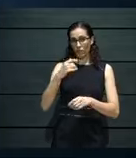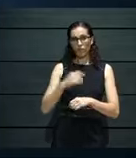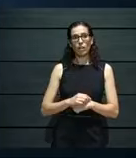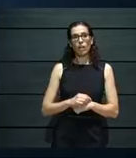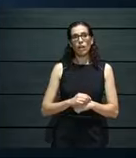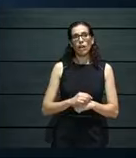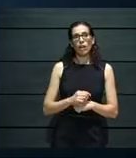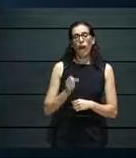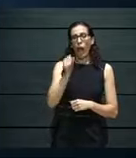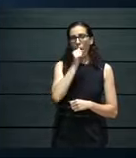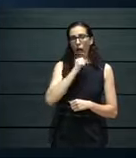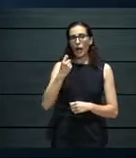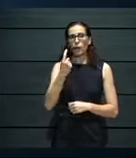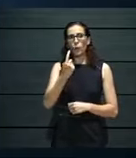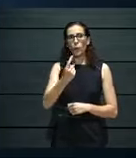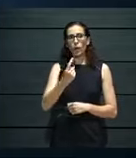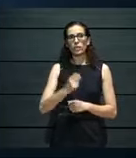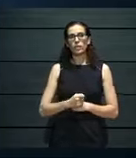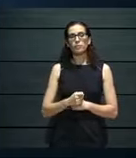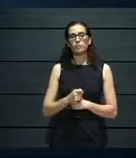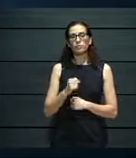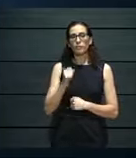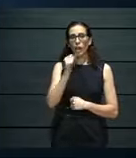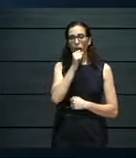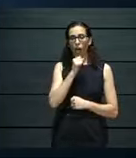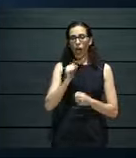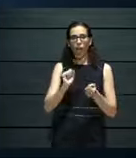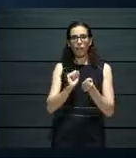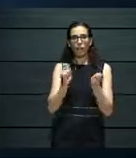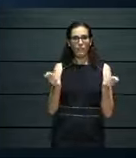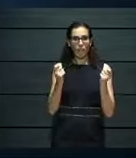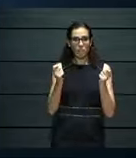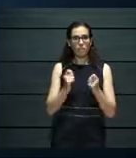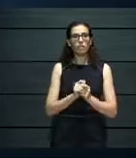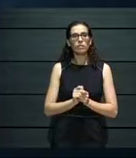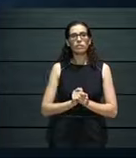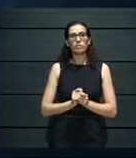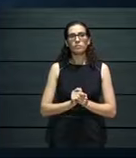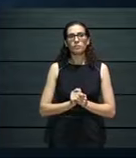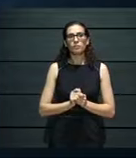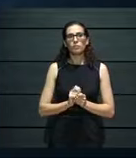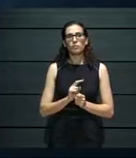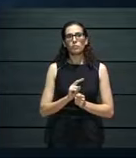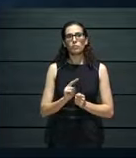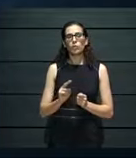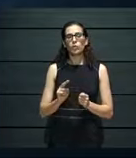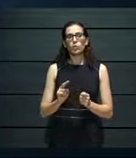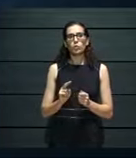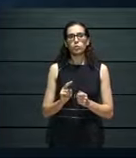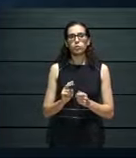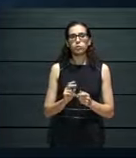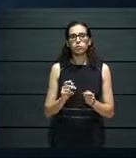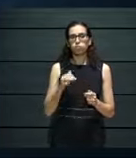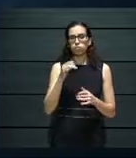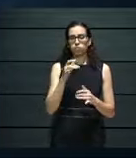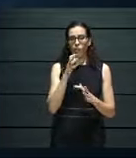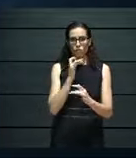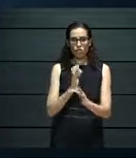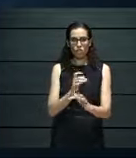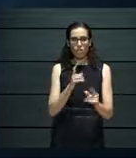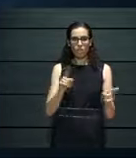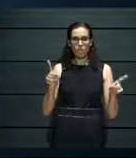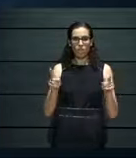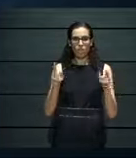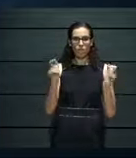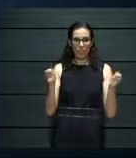created during hybrid, during the pandemic. And the Molten d'Angela's festival and the jazz festival, which